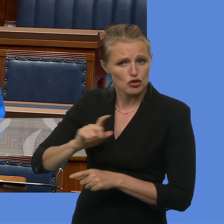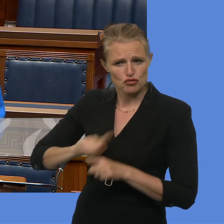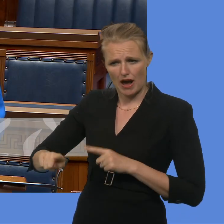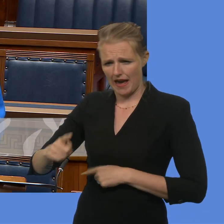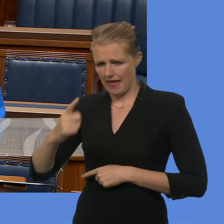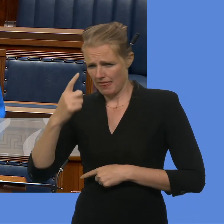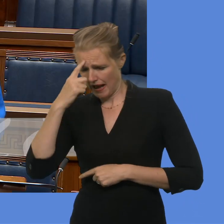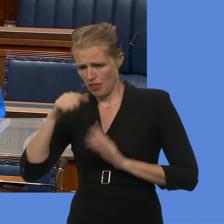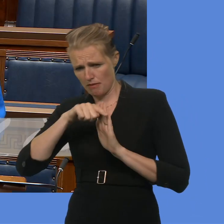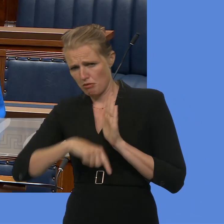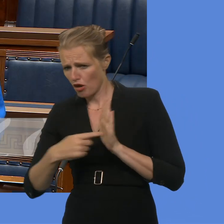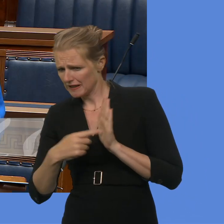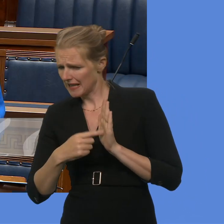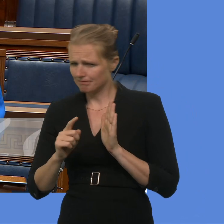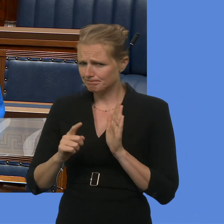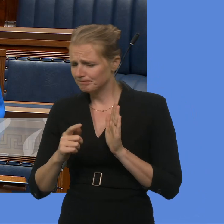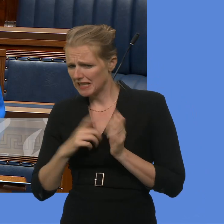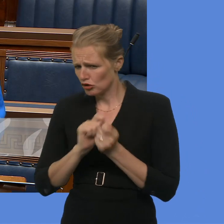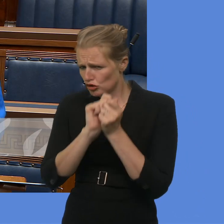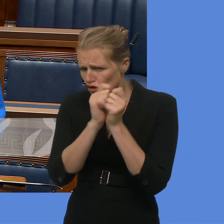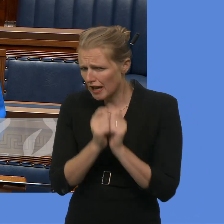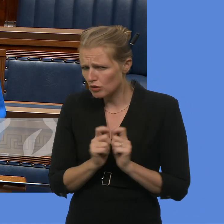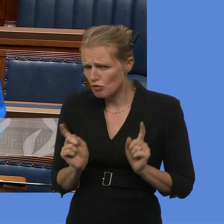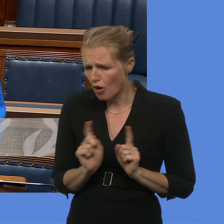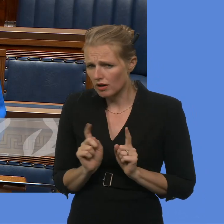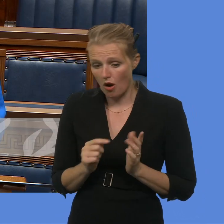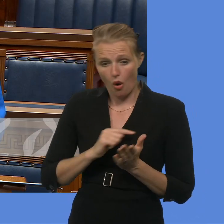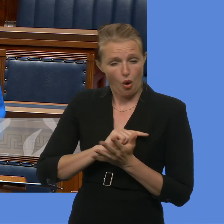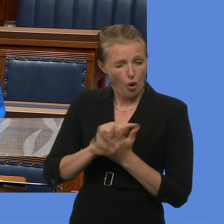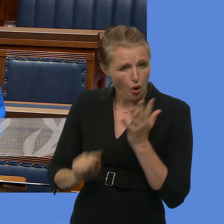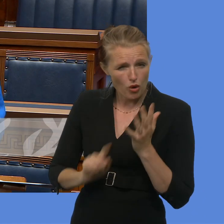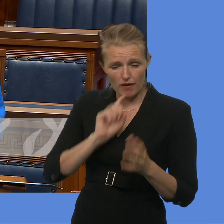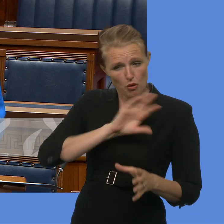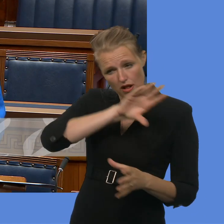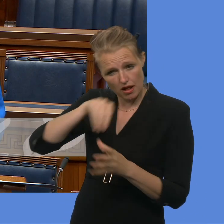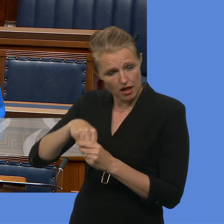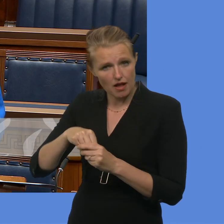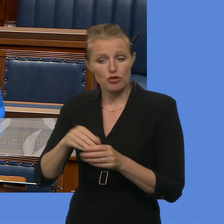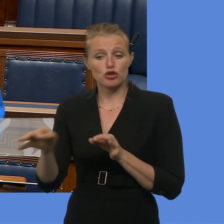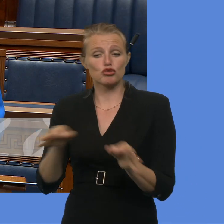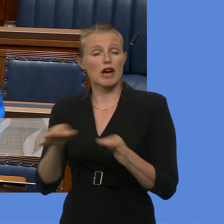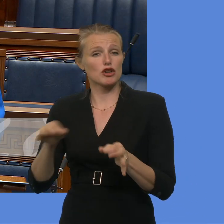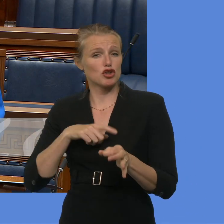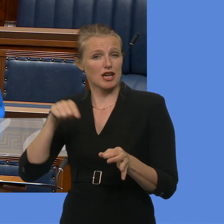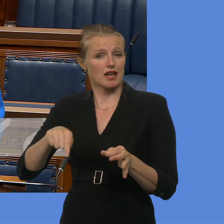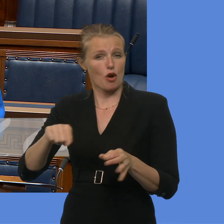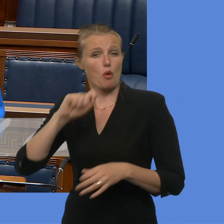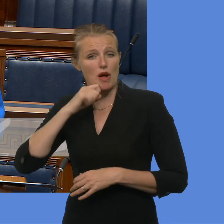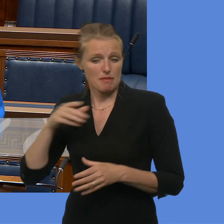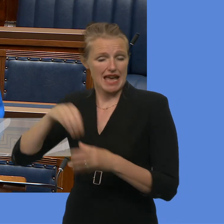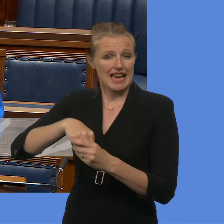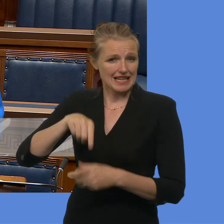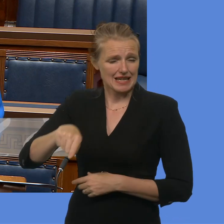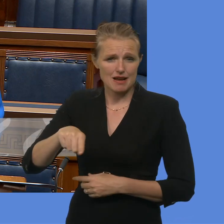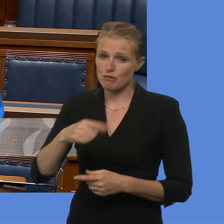key policy areas. That will all be woven into the consideration of the revised strategy, but I think it would be absolutely appropriate,